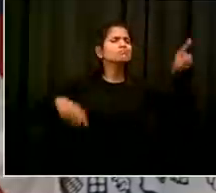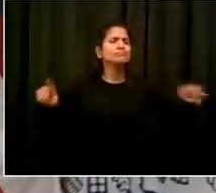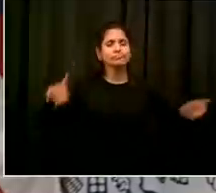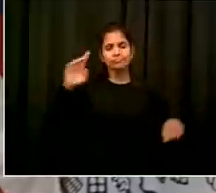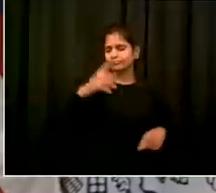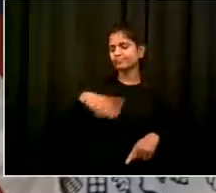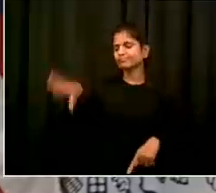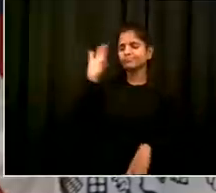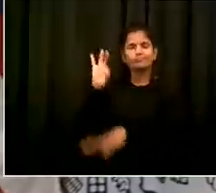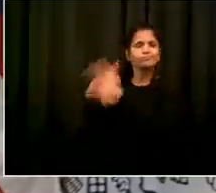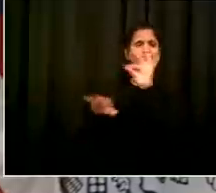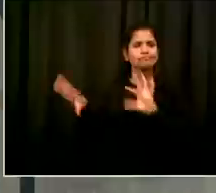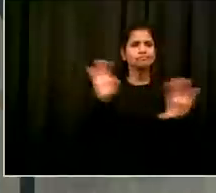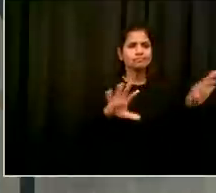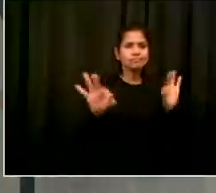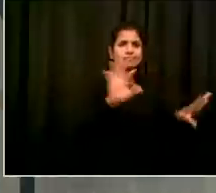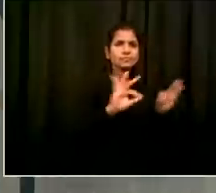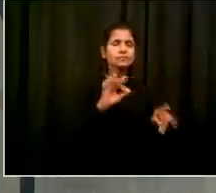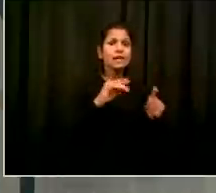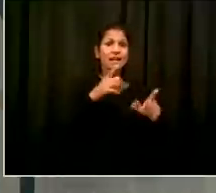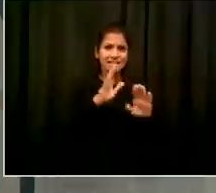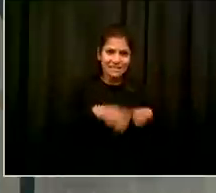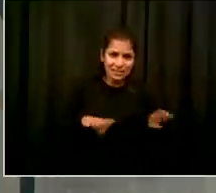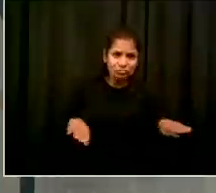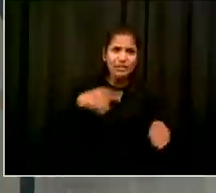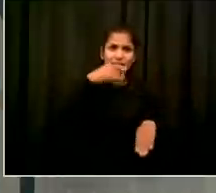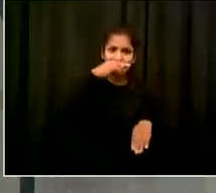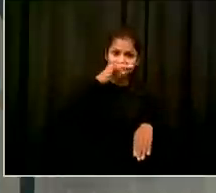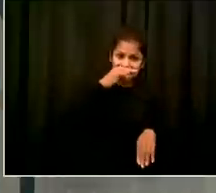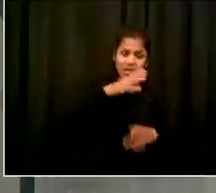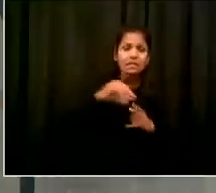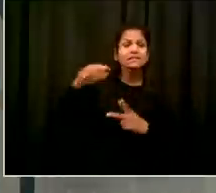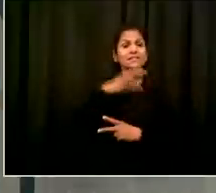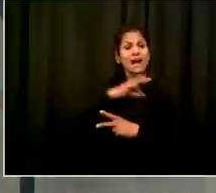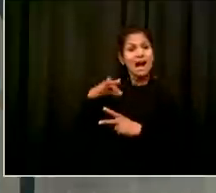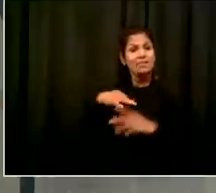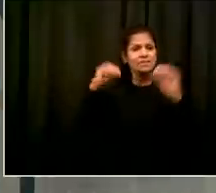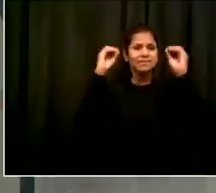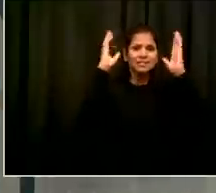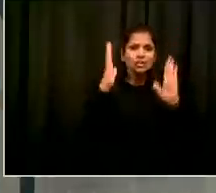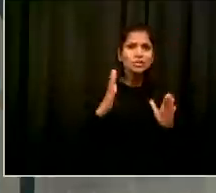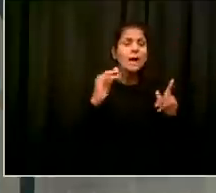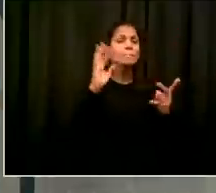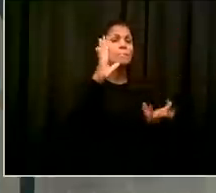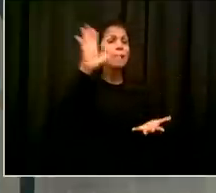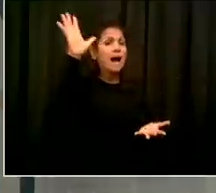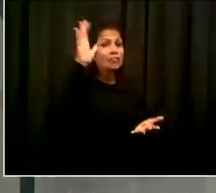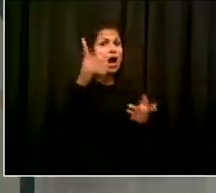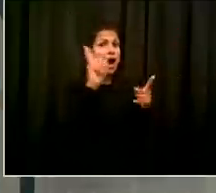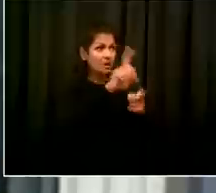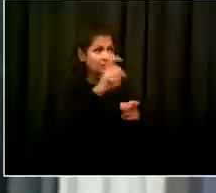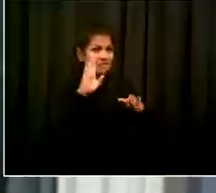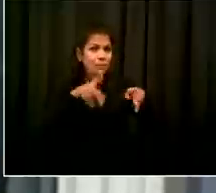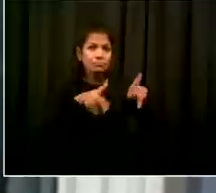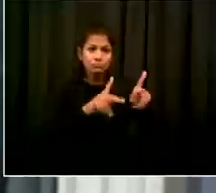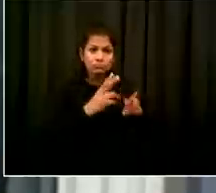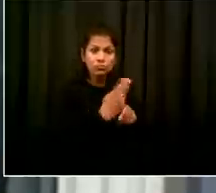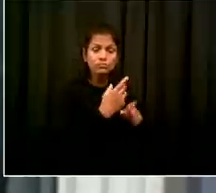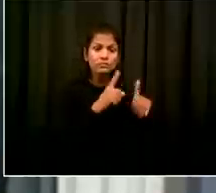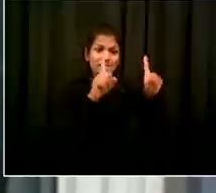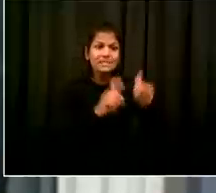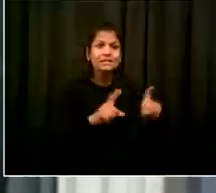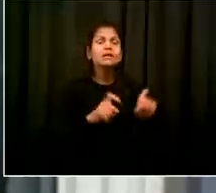proceeding from there dave you want to add yes sir i think you covered all of the high points um the only thing that i'll add is you know to one of the specific